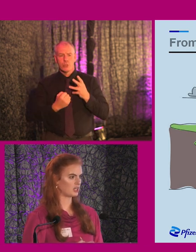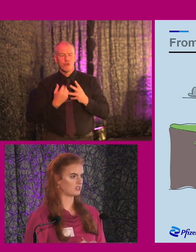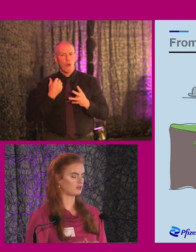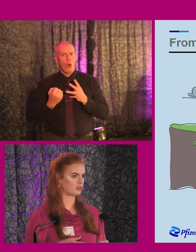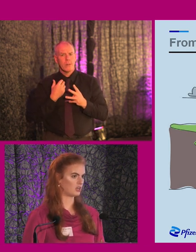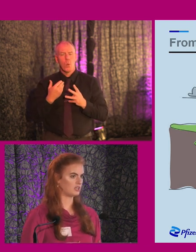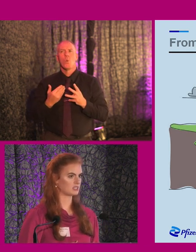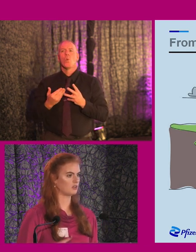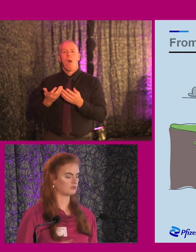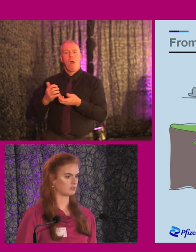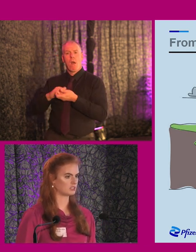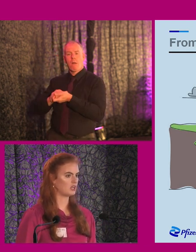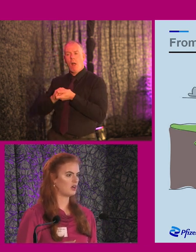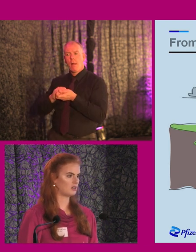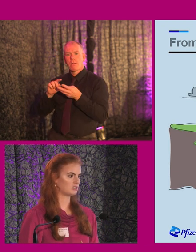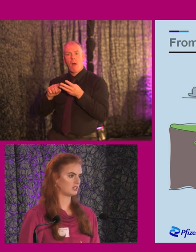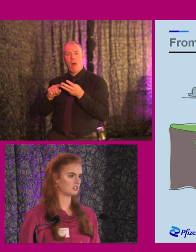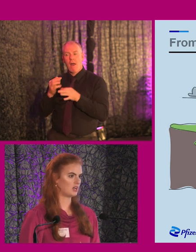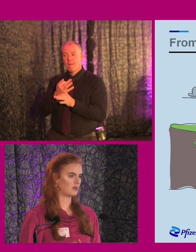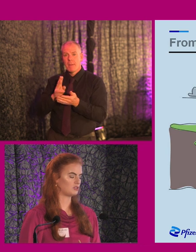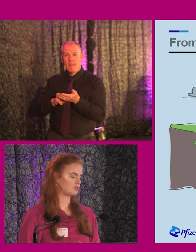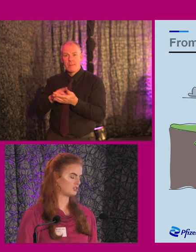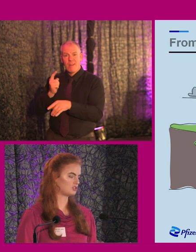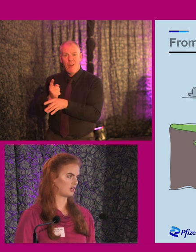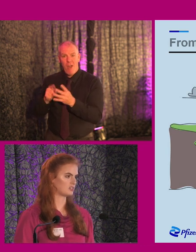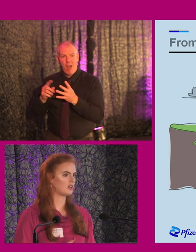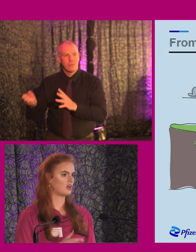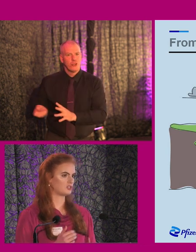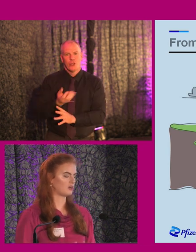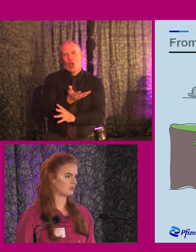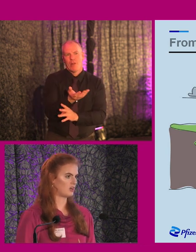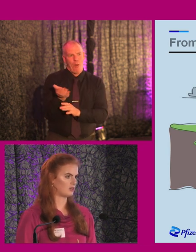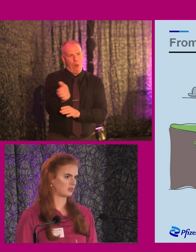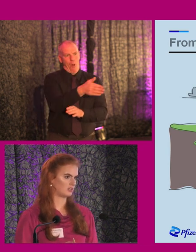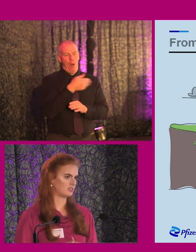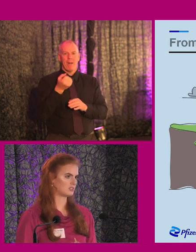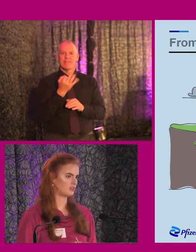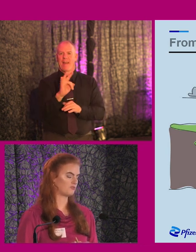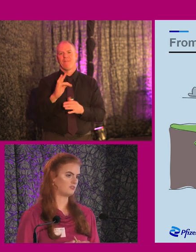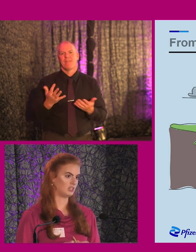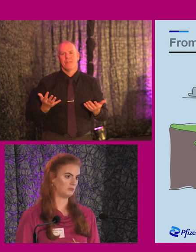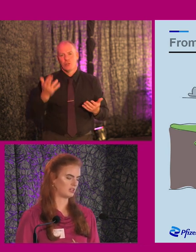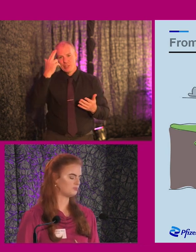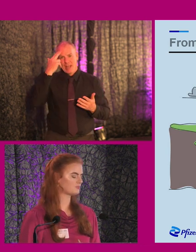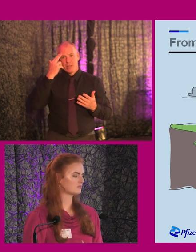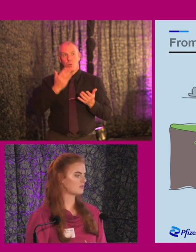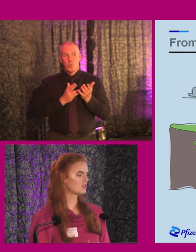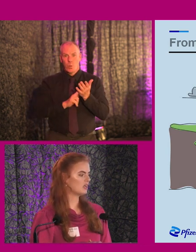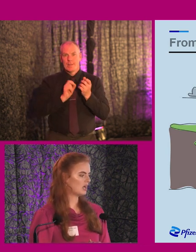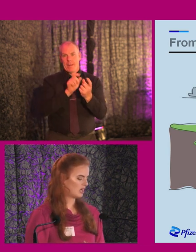that were shared of colleagues and loved ones on site, which was shared to all colleagues via email.